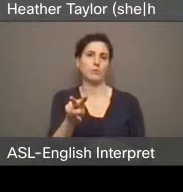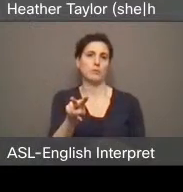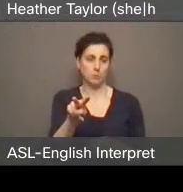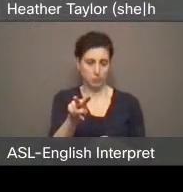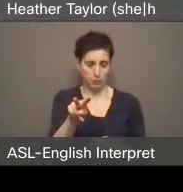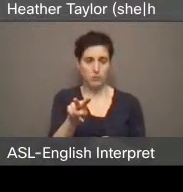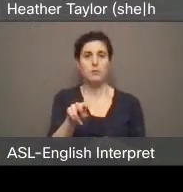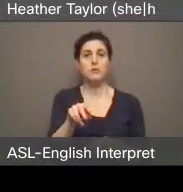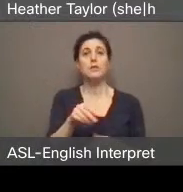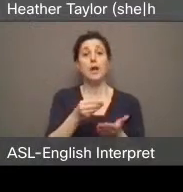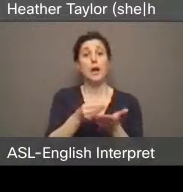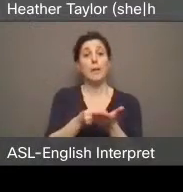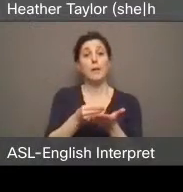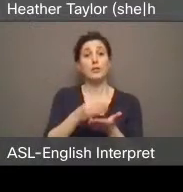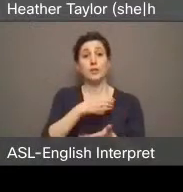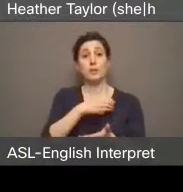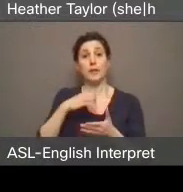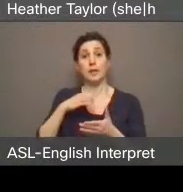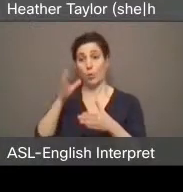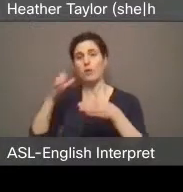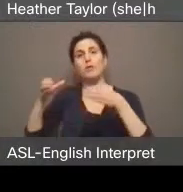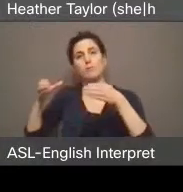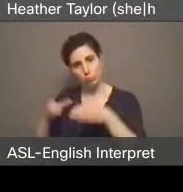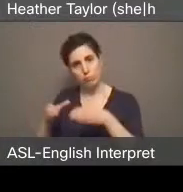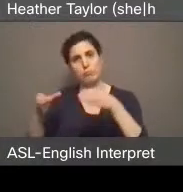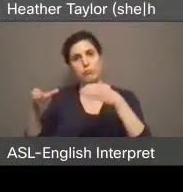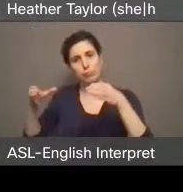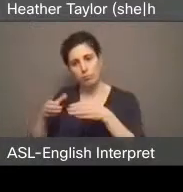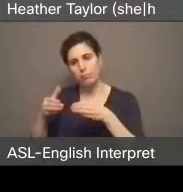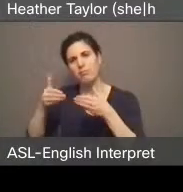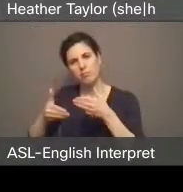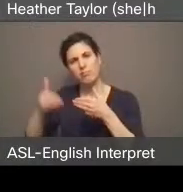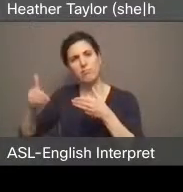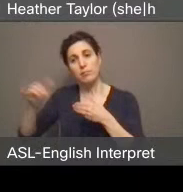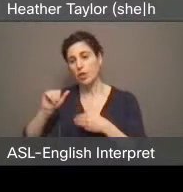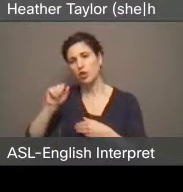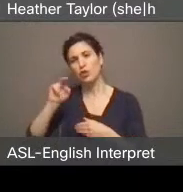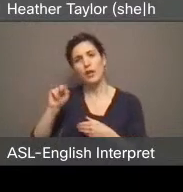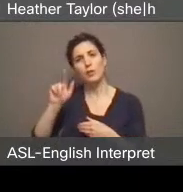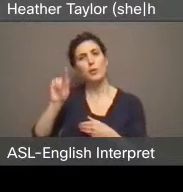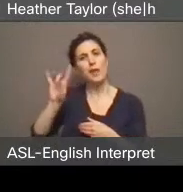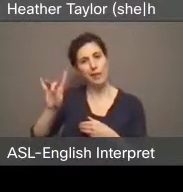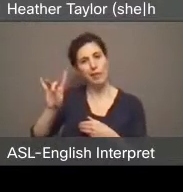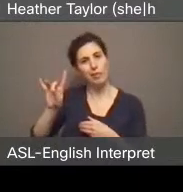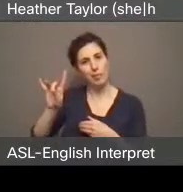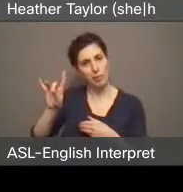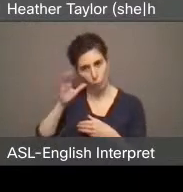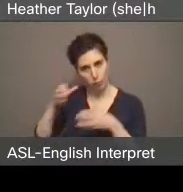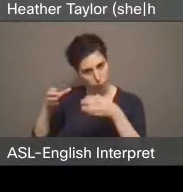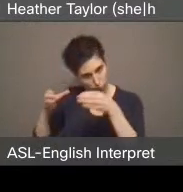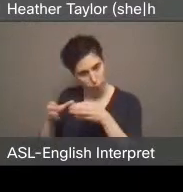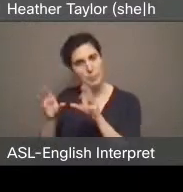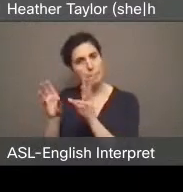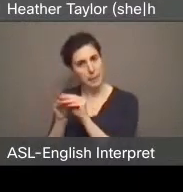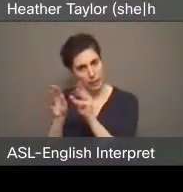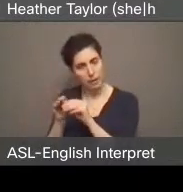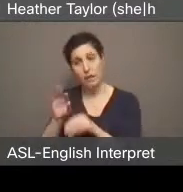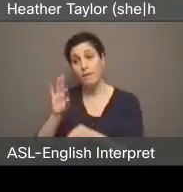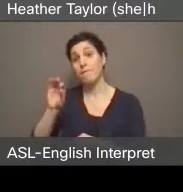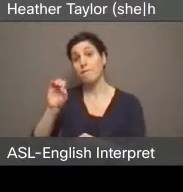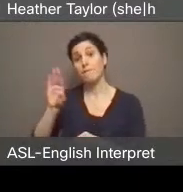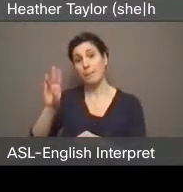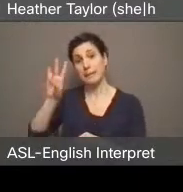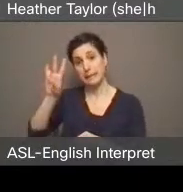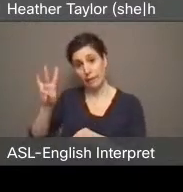Budget Committee will be meeting two more times ending on January 28th and February 7th to make our